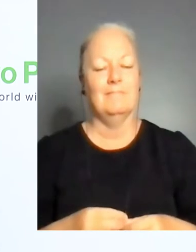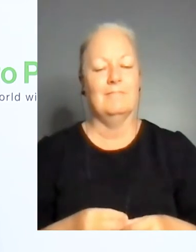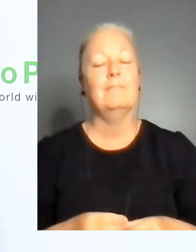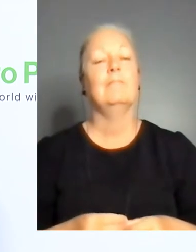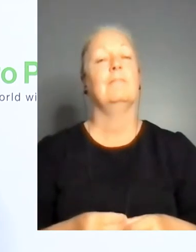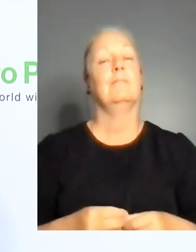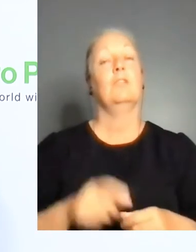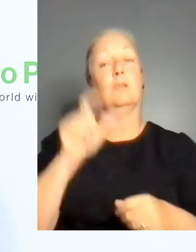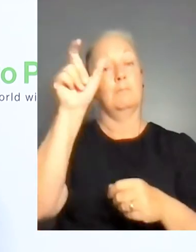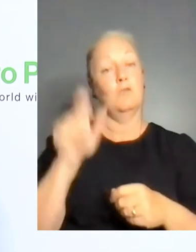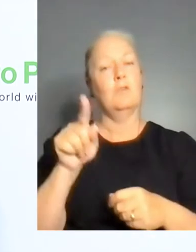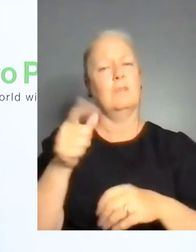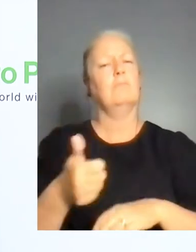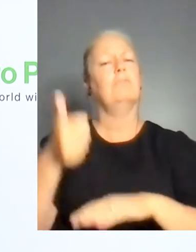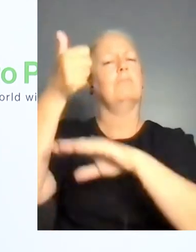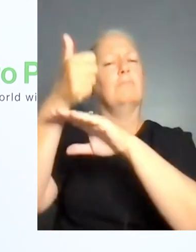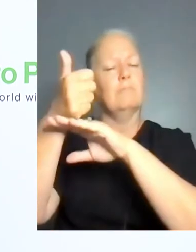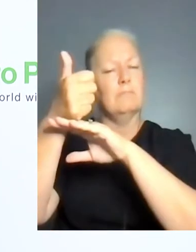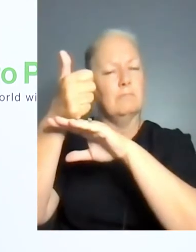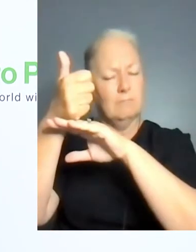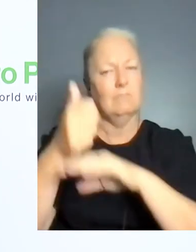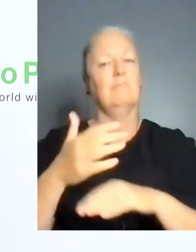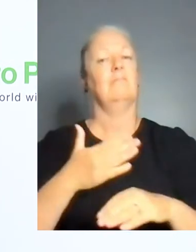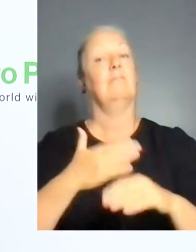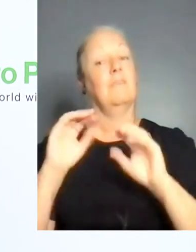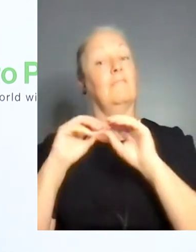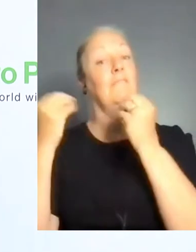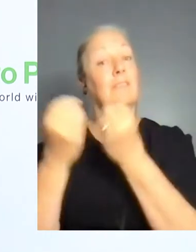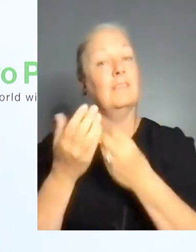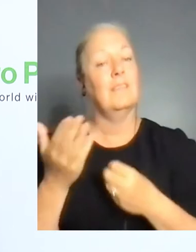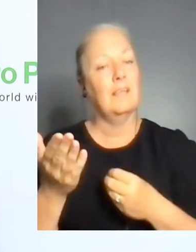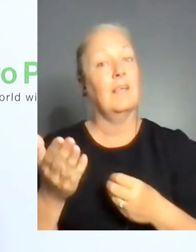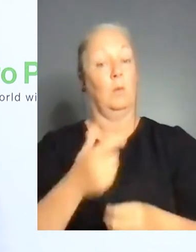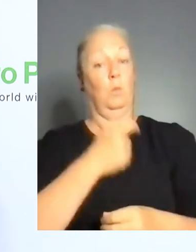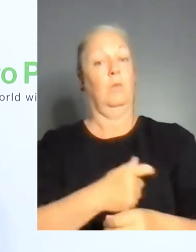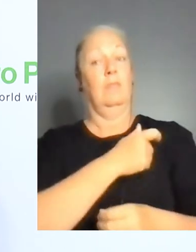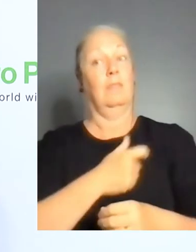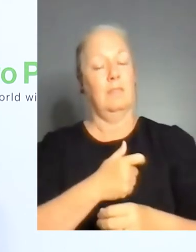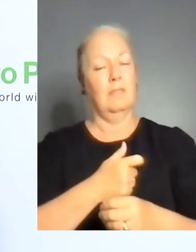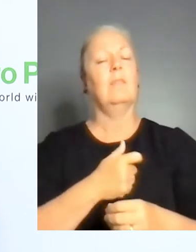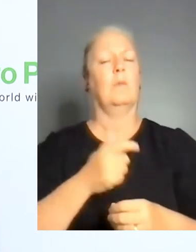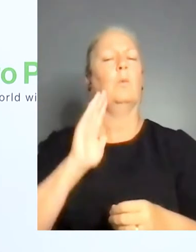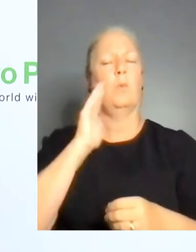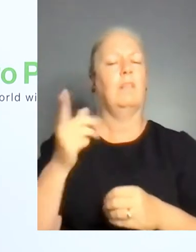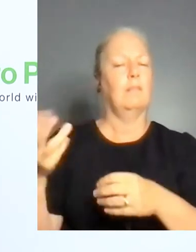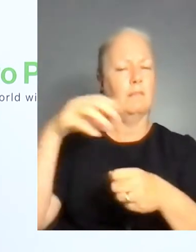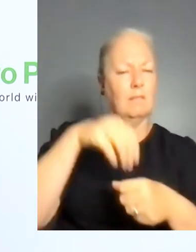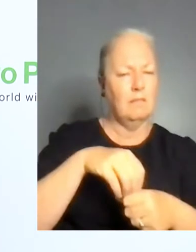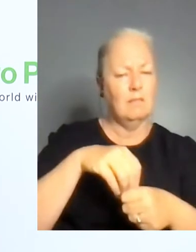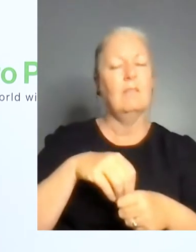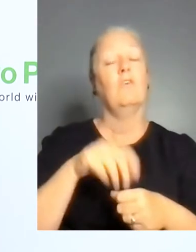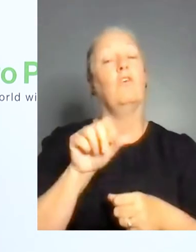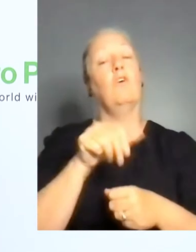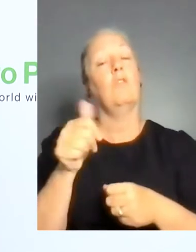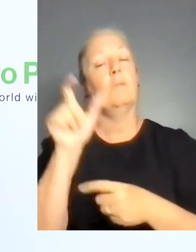of the Enable.me Foundation, who will join us directly from Switzerland today. And Matthijs Nedderwin, the Global